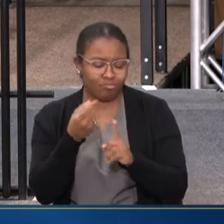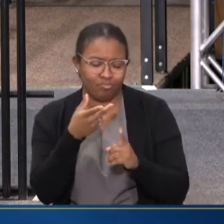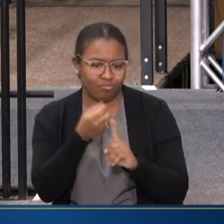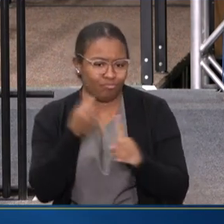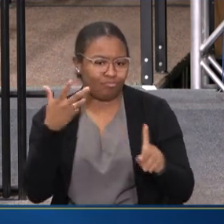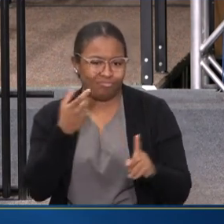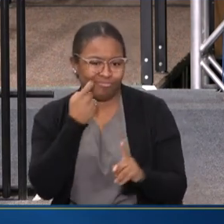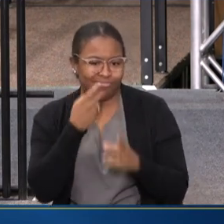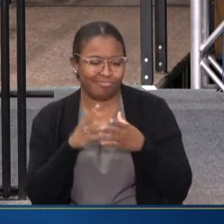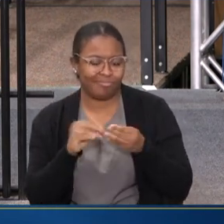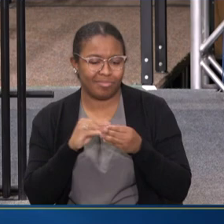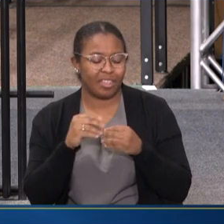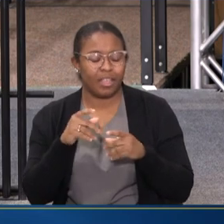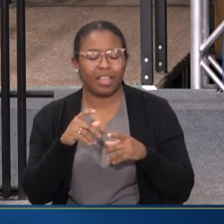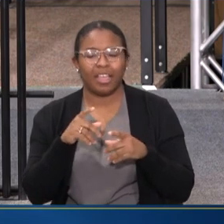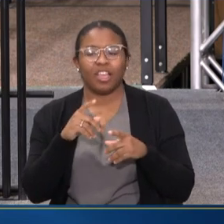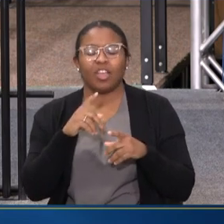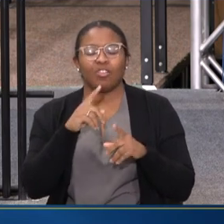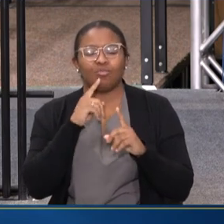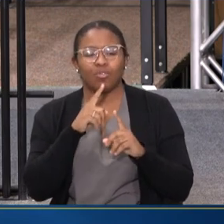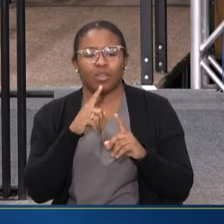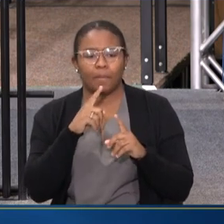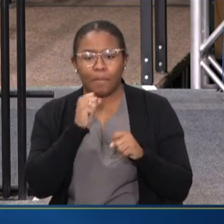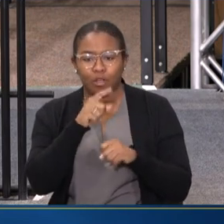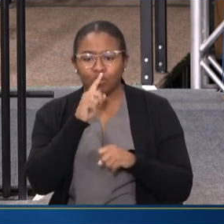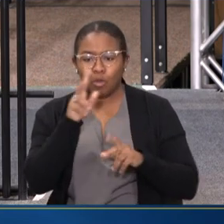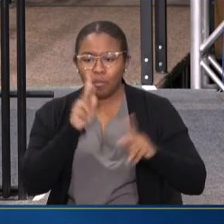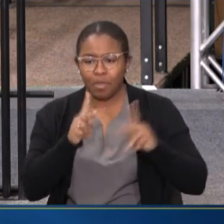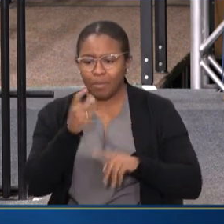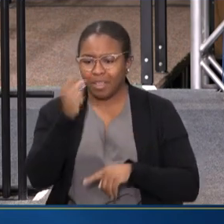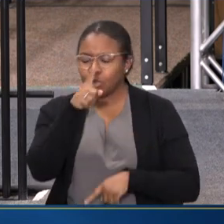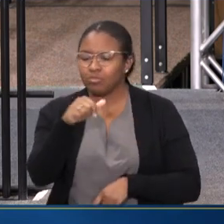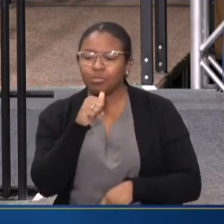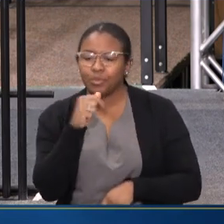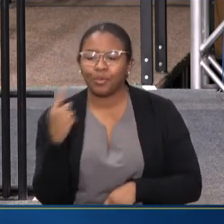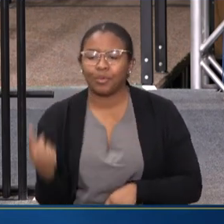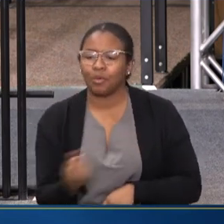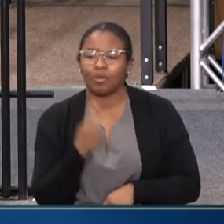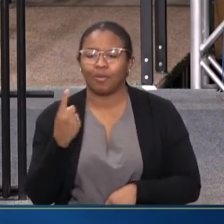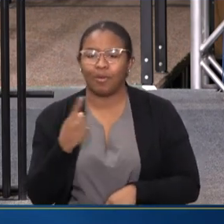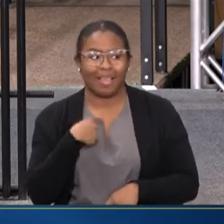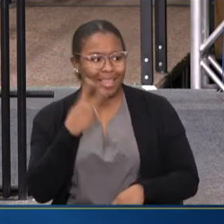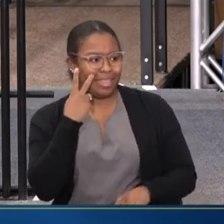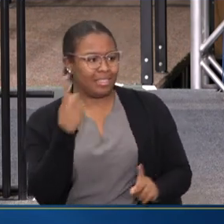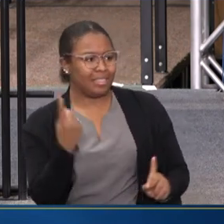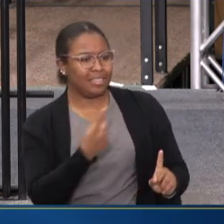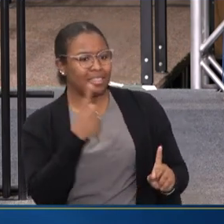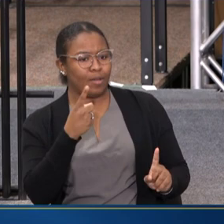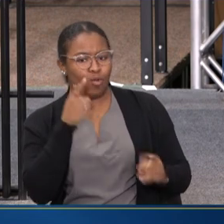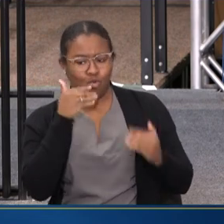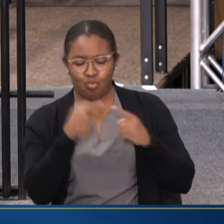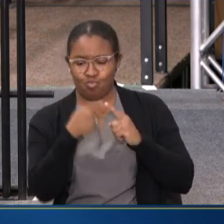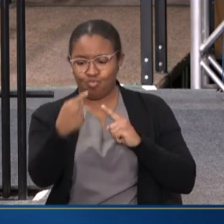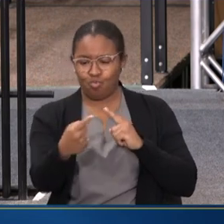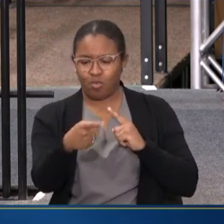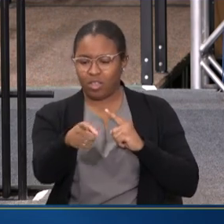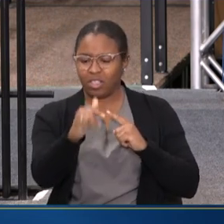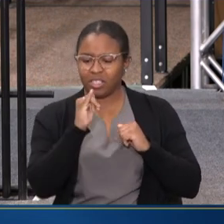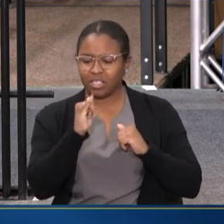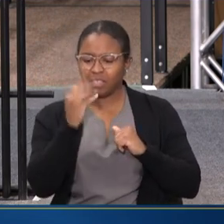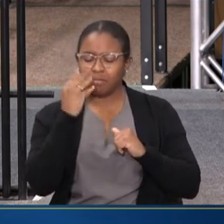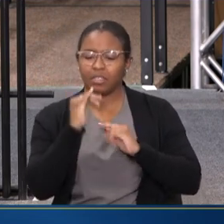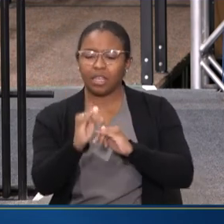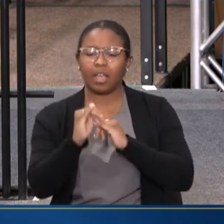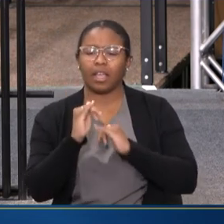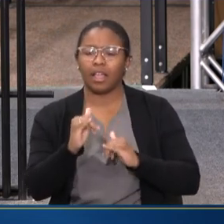IT'S ABOUT MAKING SURE THAT PEOPLE KNOW THEY'RE NOT ALONE. AND I'M SEEING SOMEONE ACROSS FROM ME THAT IS NAVIGATING THE SAME THING I